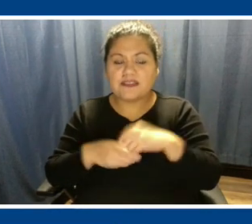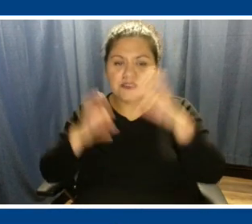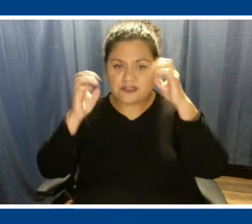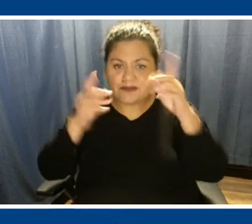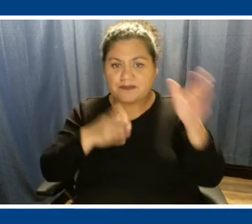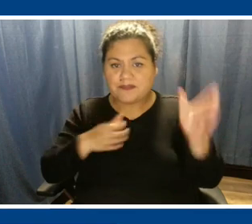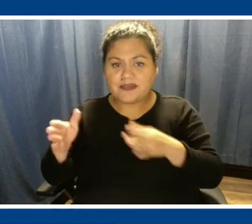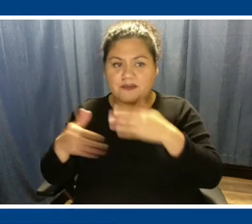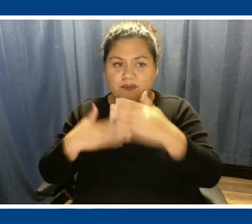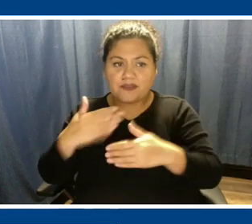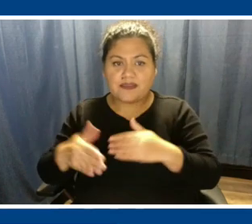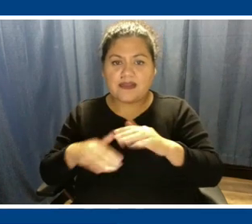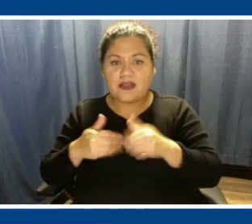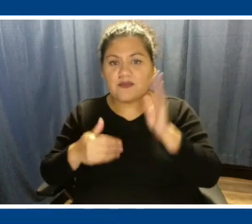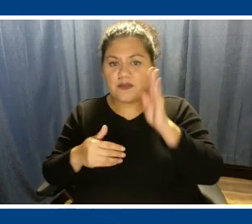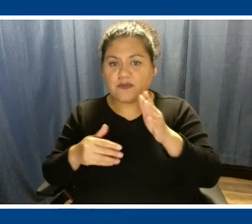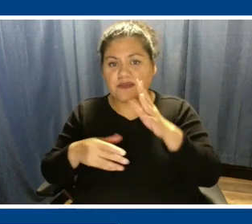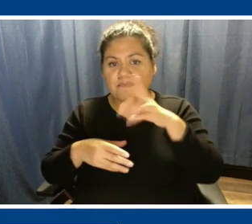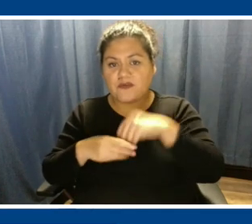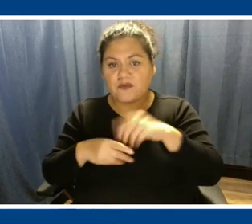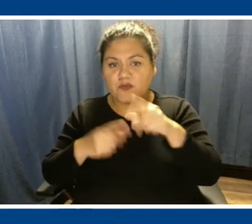and how they will be involved when a decision is made.